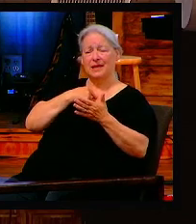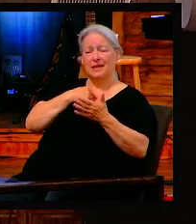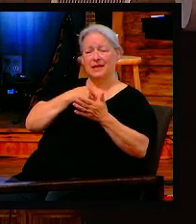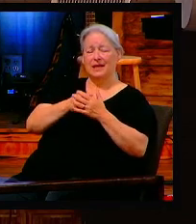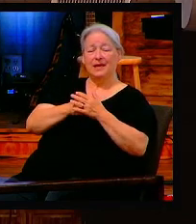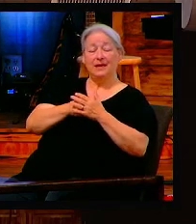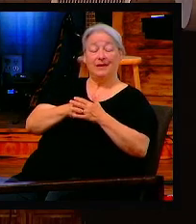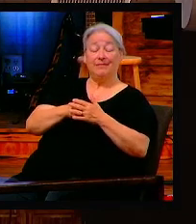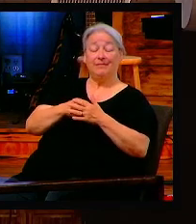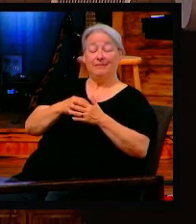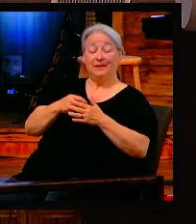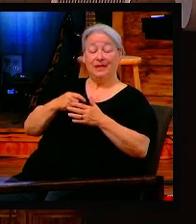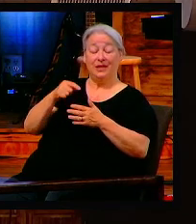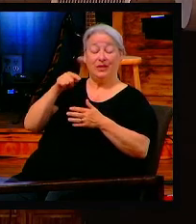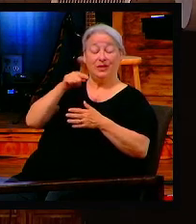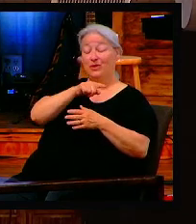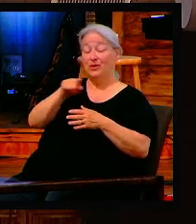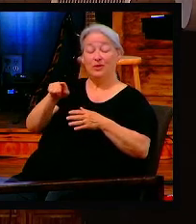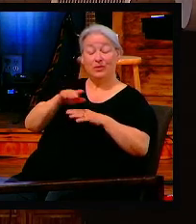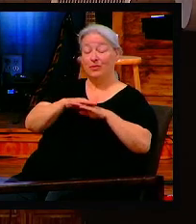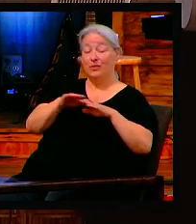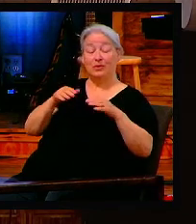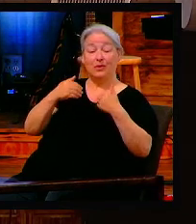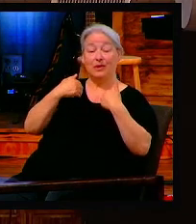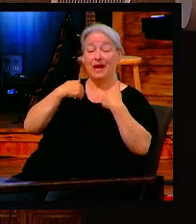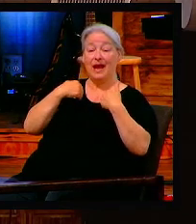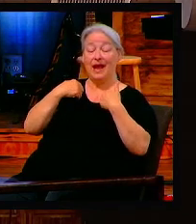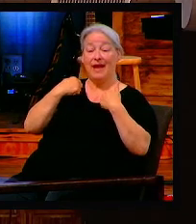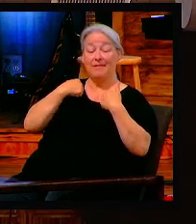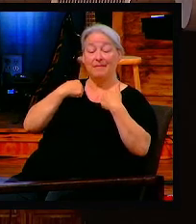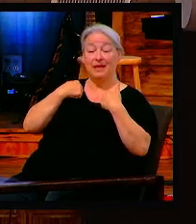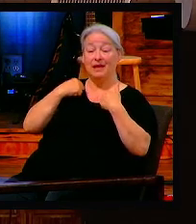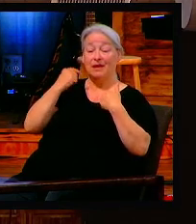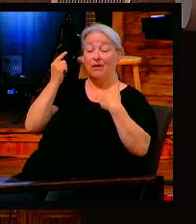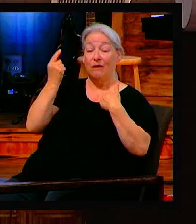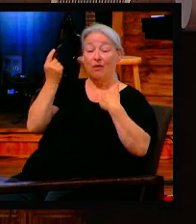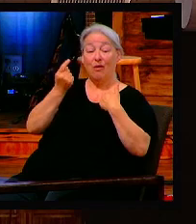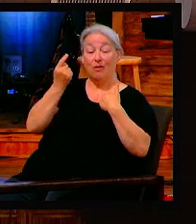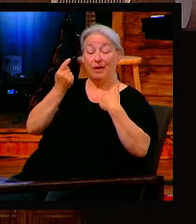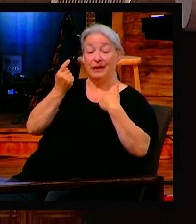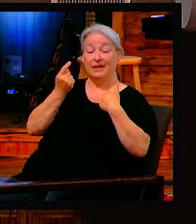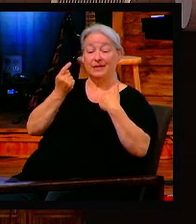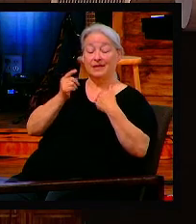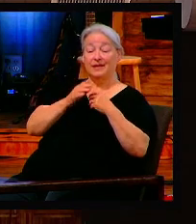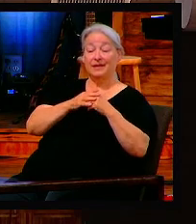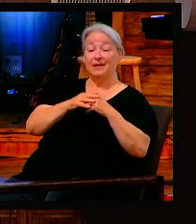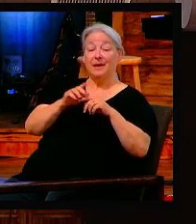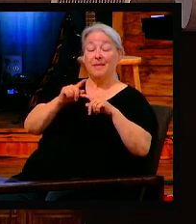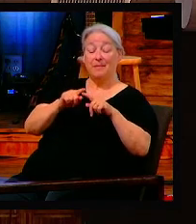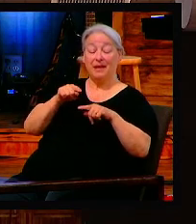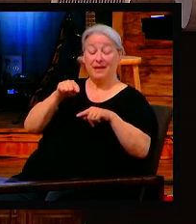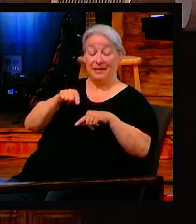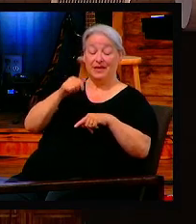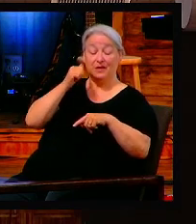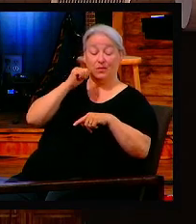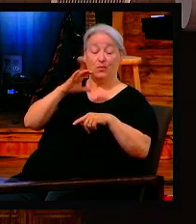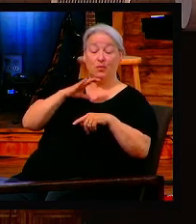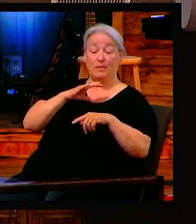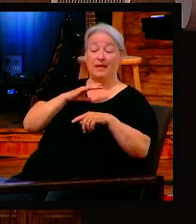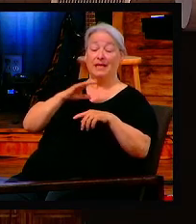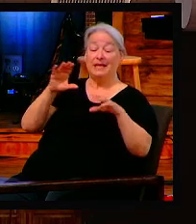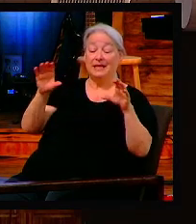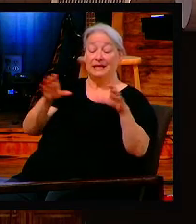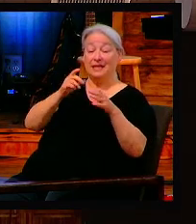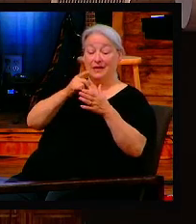you do not have always. She has done what she could. Did you hear that, church? It doesn't have to be something big and powerful. You ready, church?